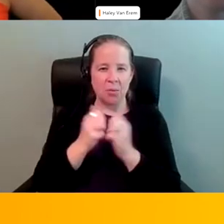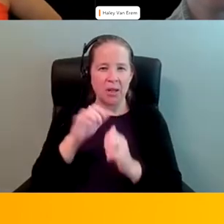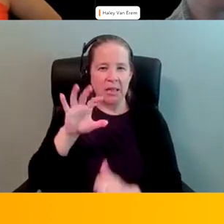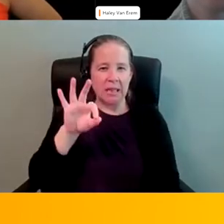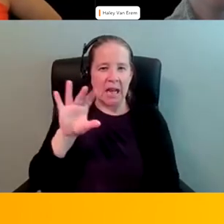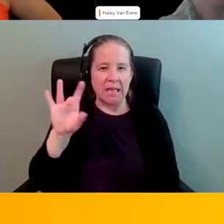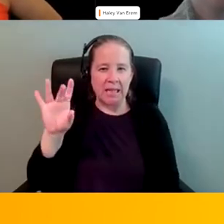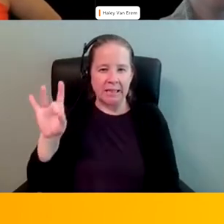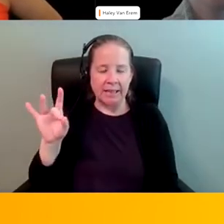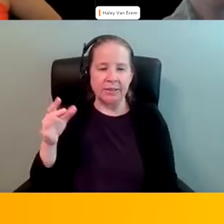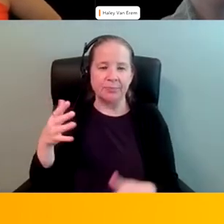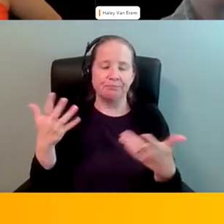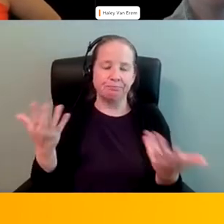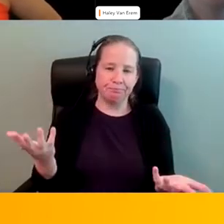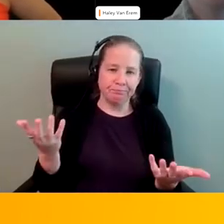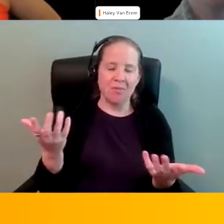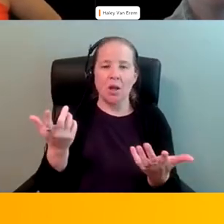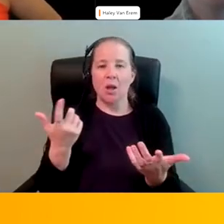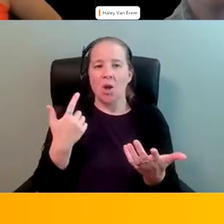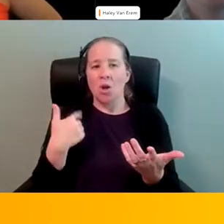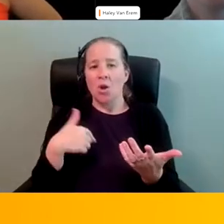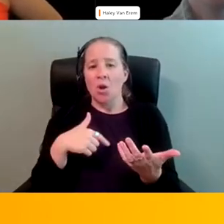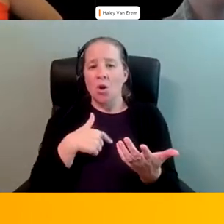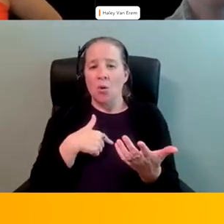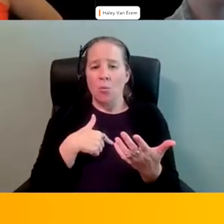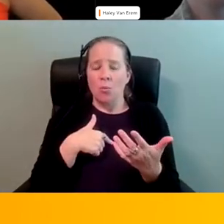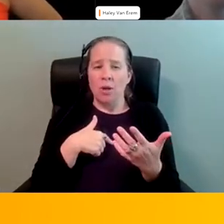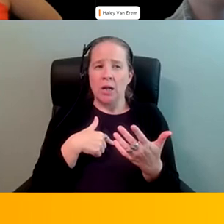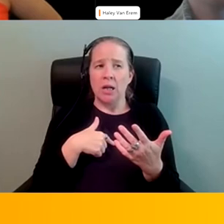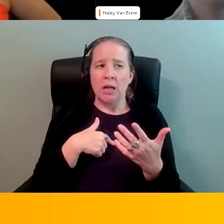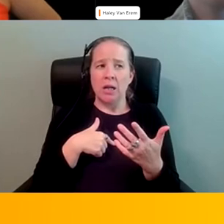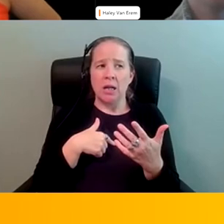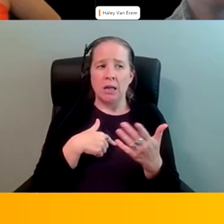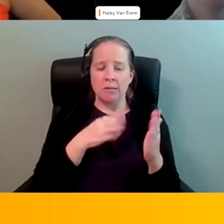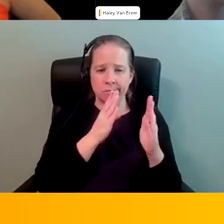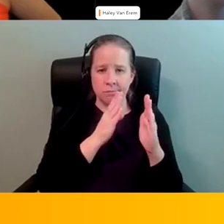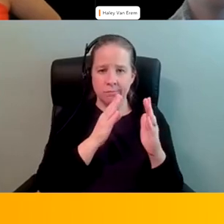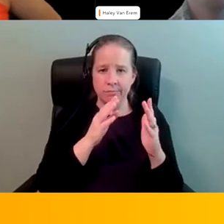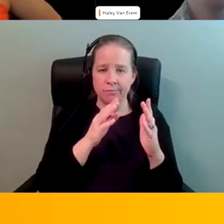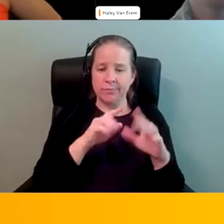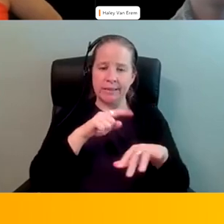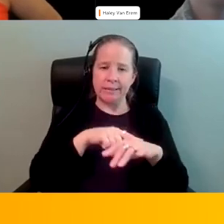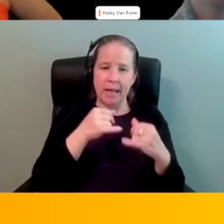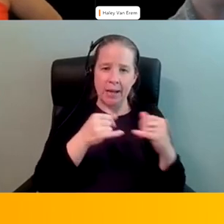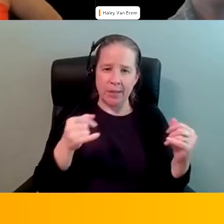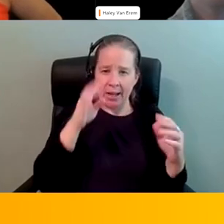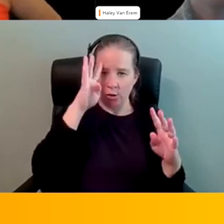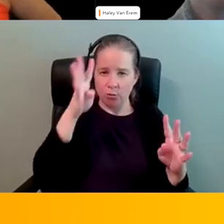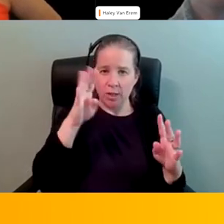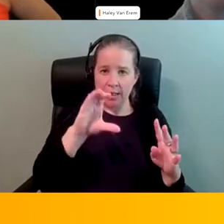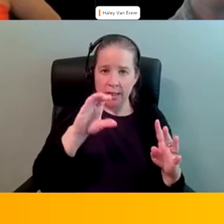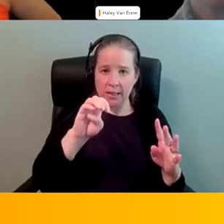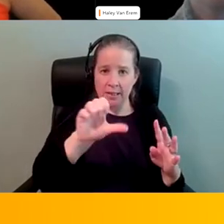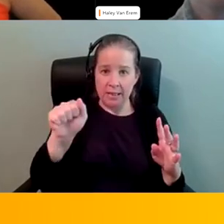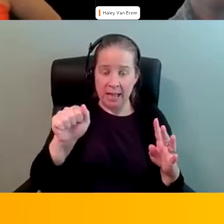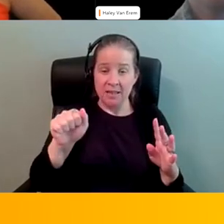as we were going on the timeline of creating sessa 988 was also coming